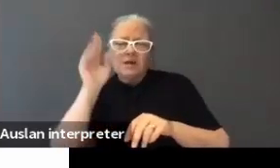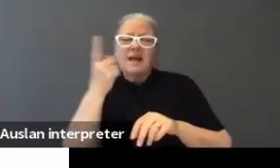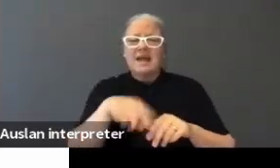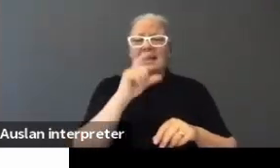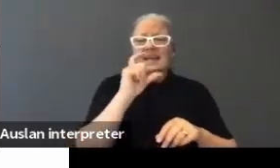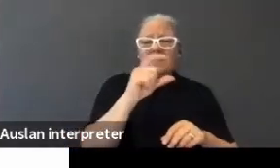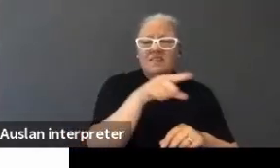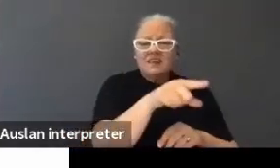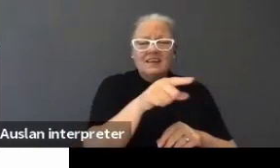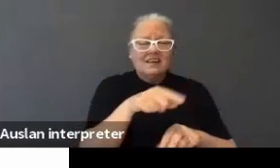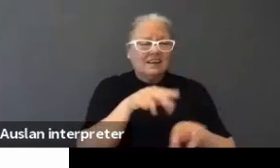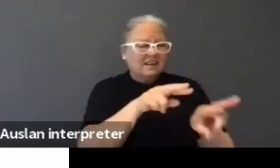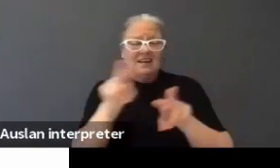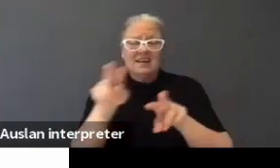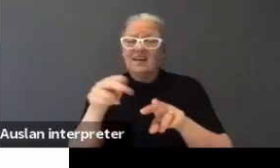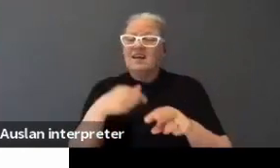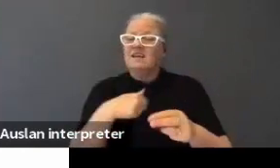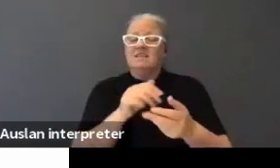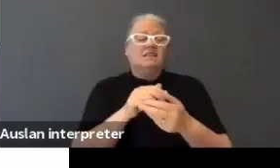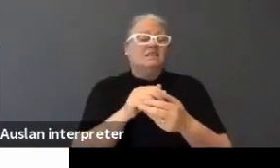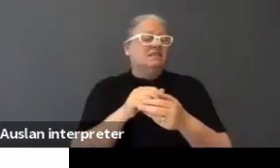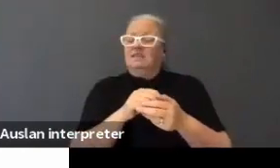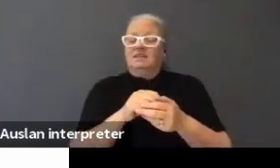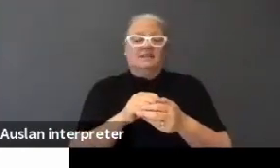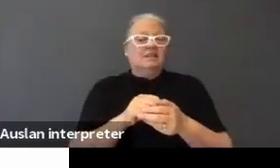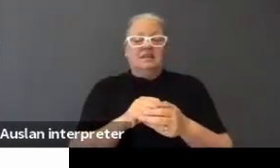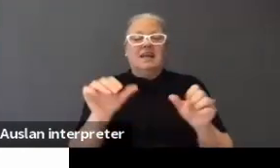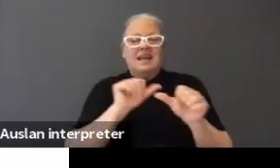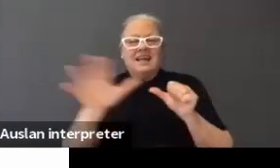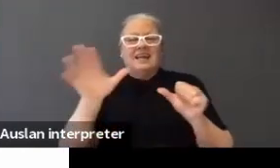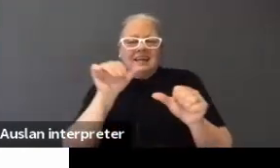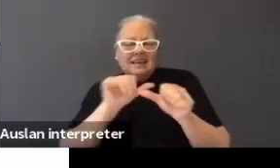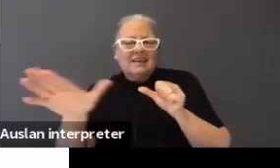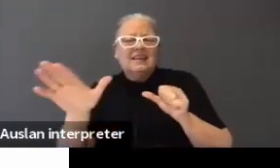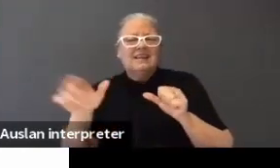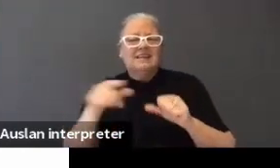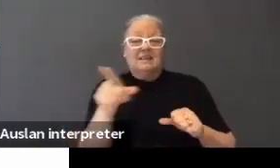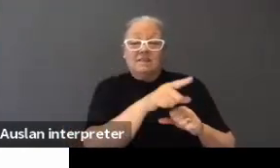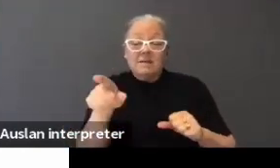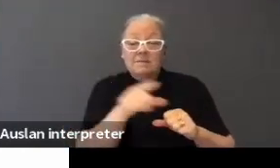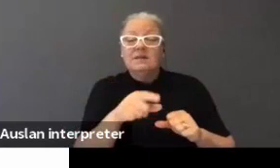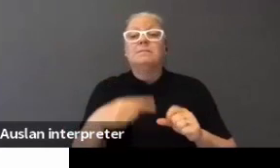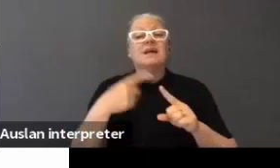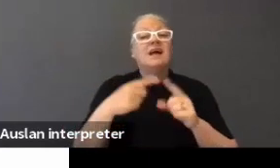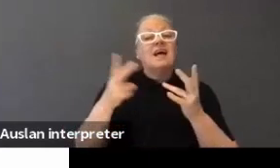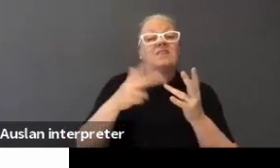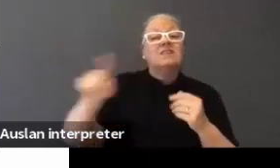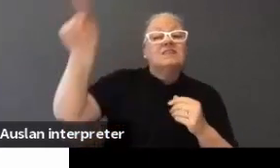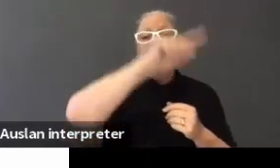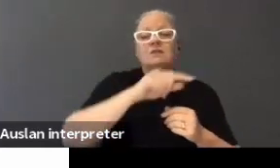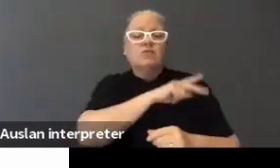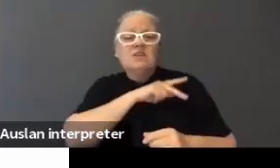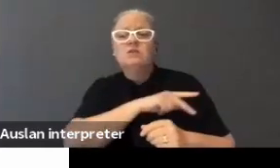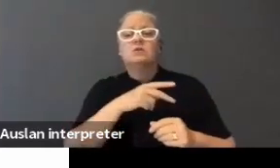absolutely in awe of the response that they have done. Them and other disability practitioners and the